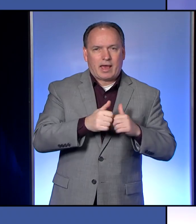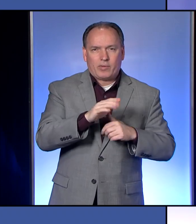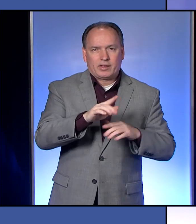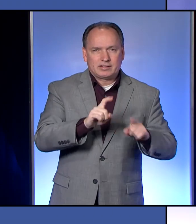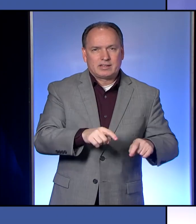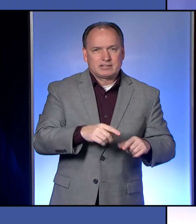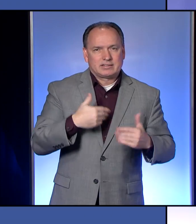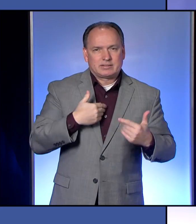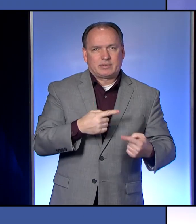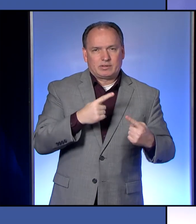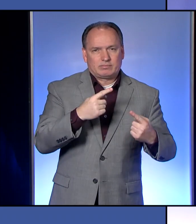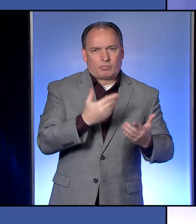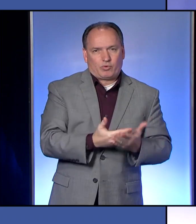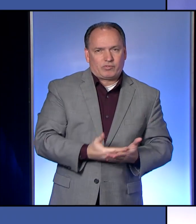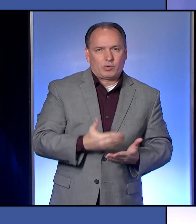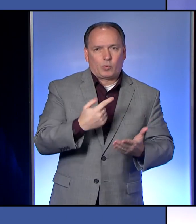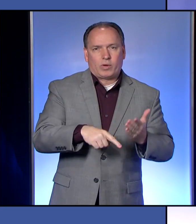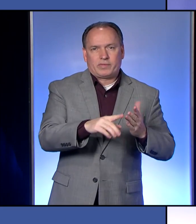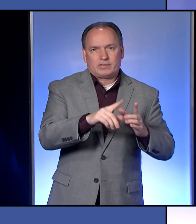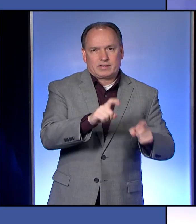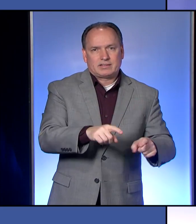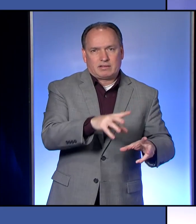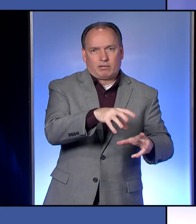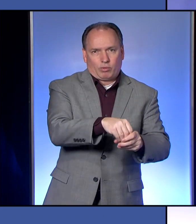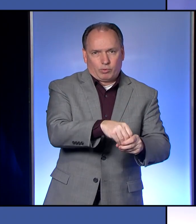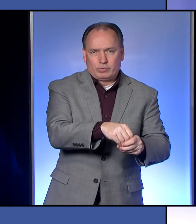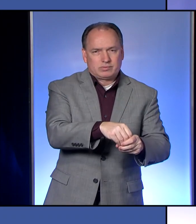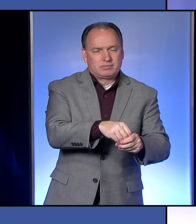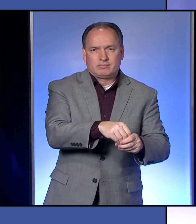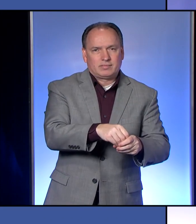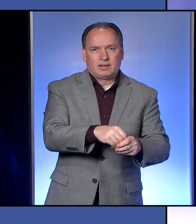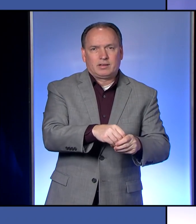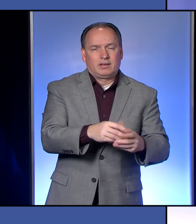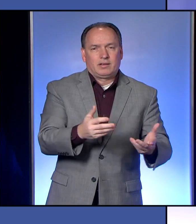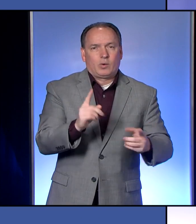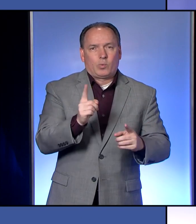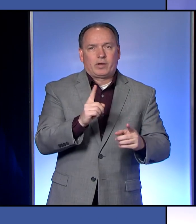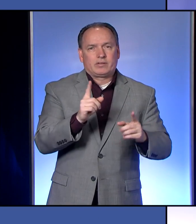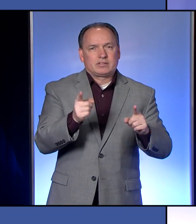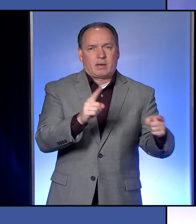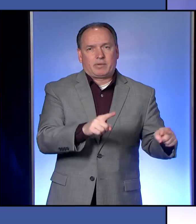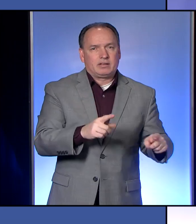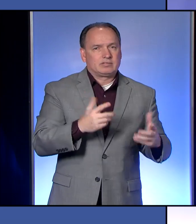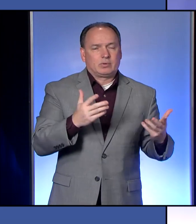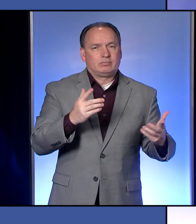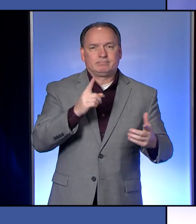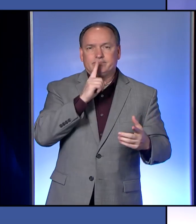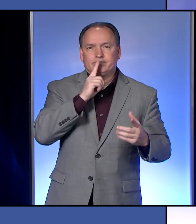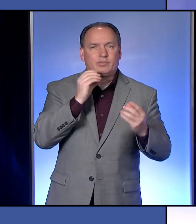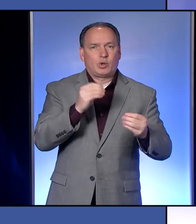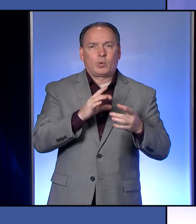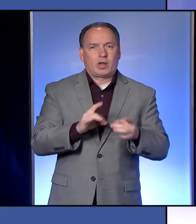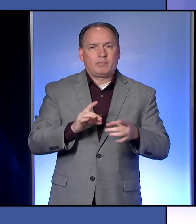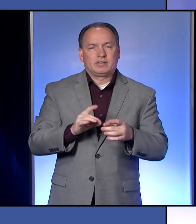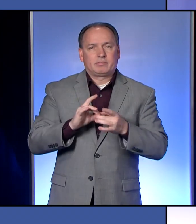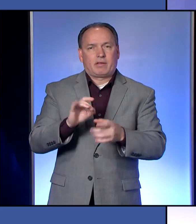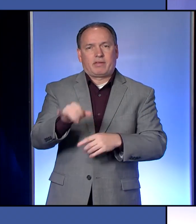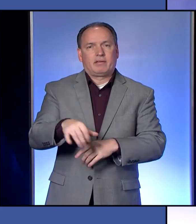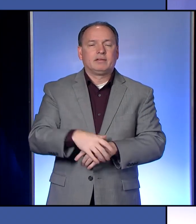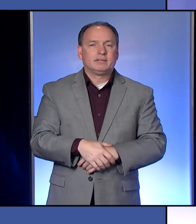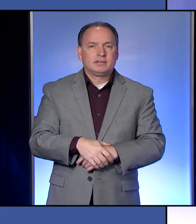been validated, what the test actually is being run on, and where that's being conducted. So, no other comment.